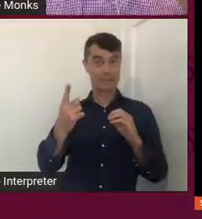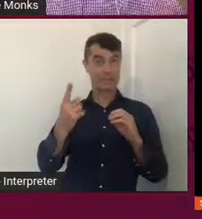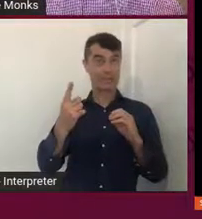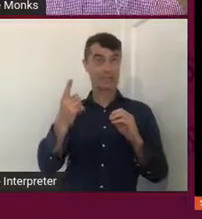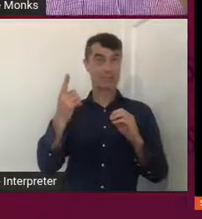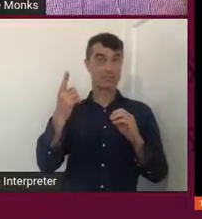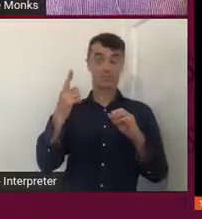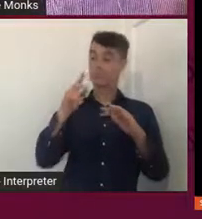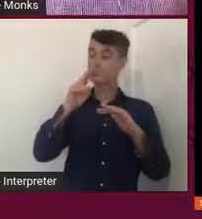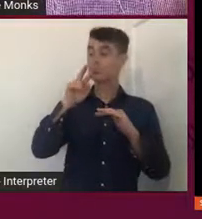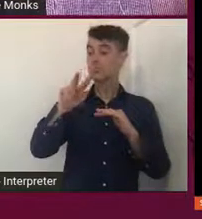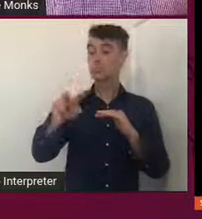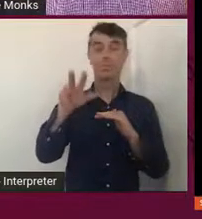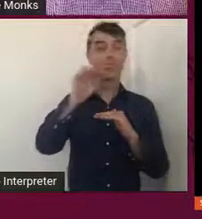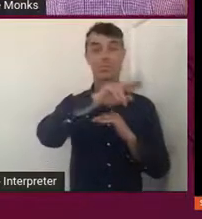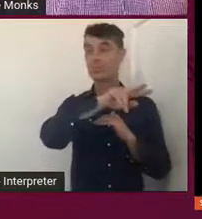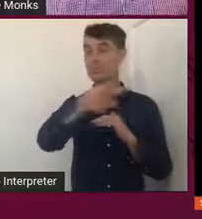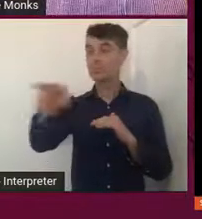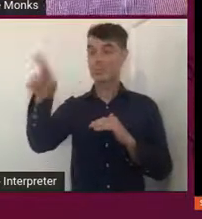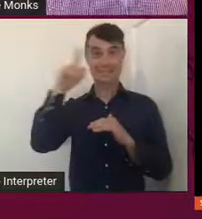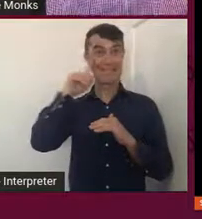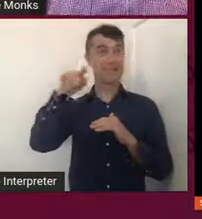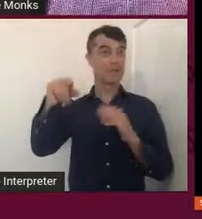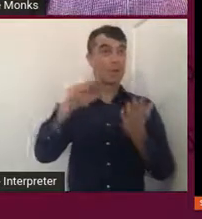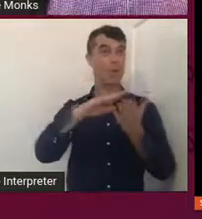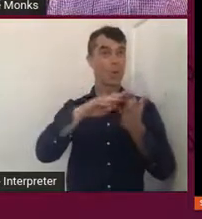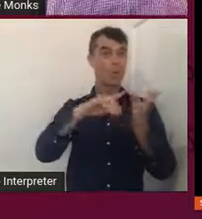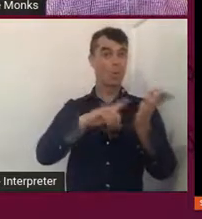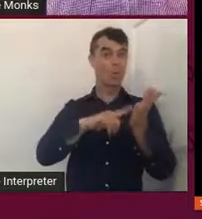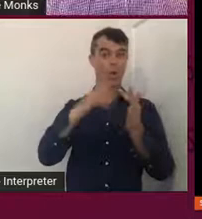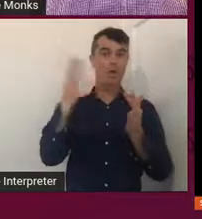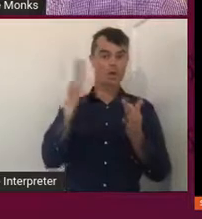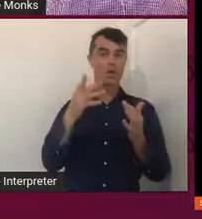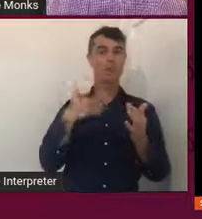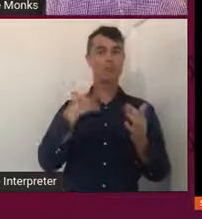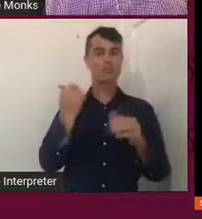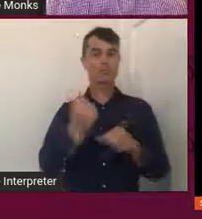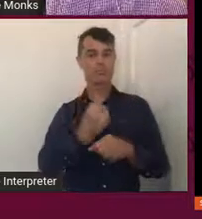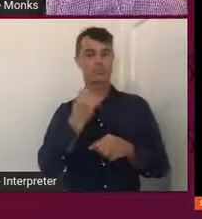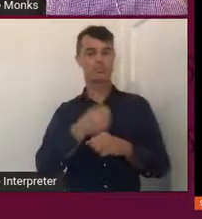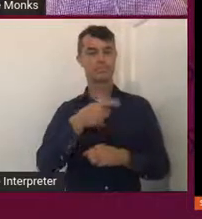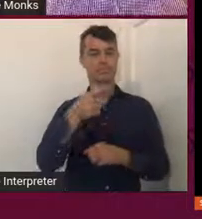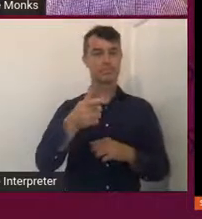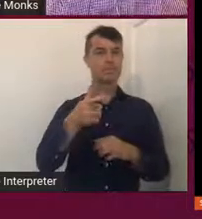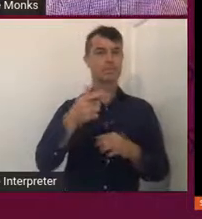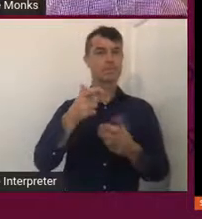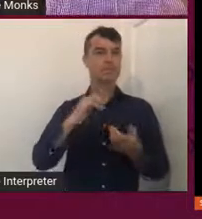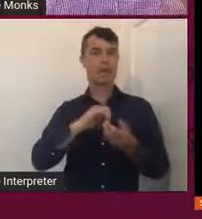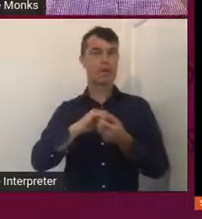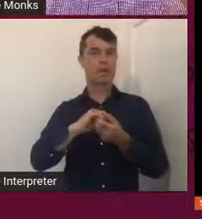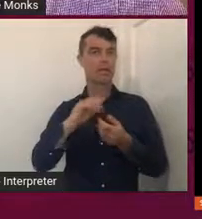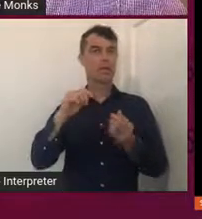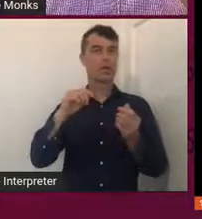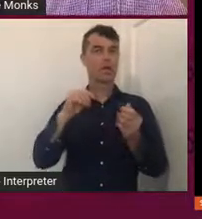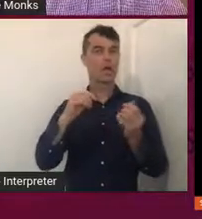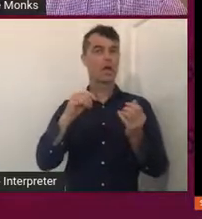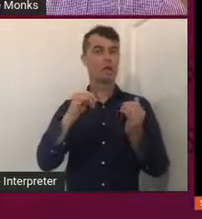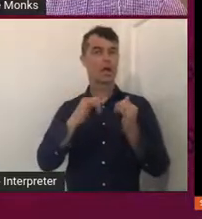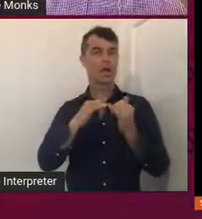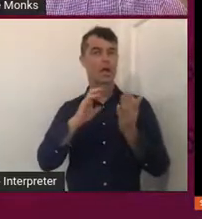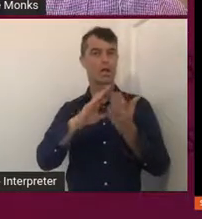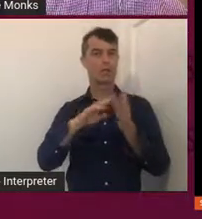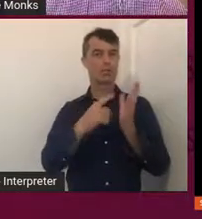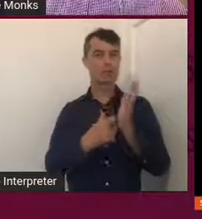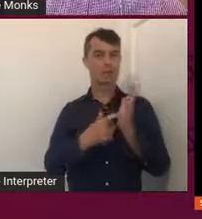headland. So we did this work. was a collaborative work between myself, Uncle Charles Madden, Chrissie